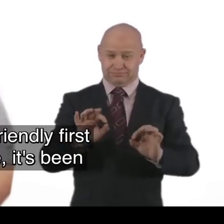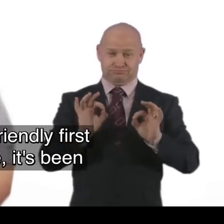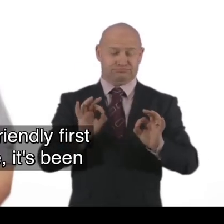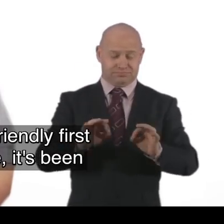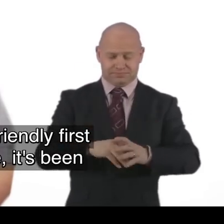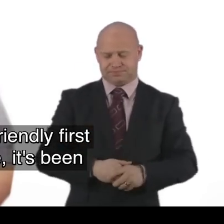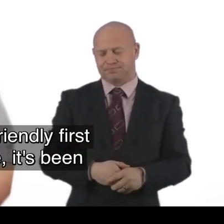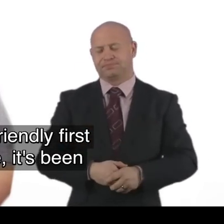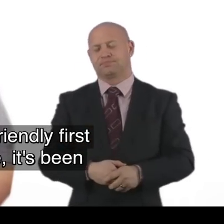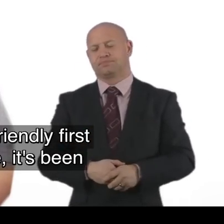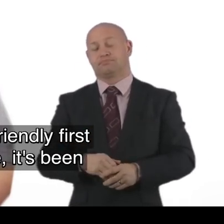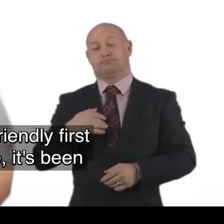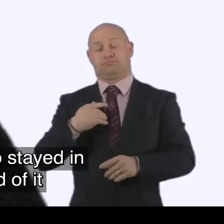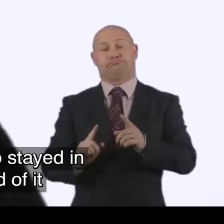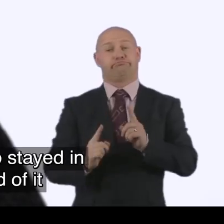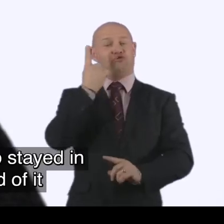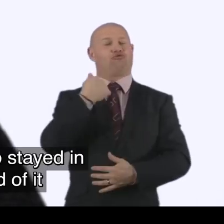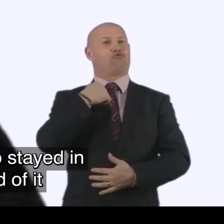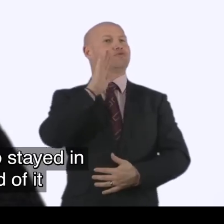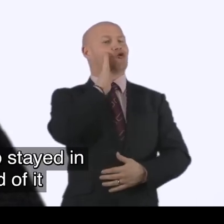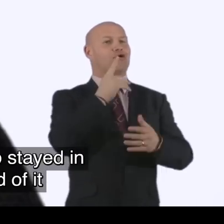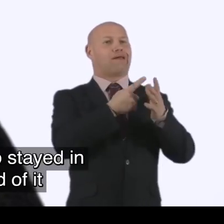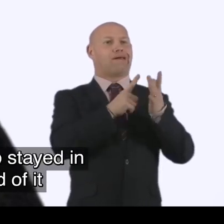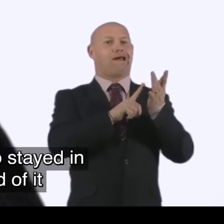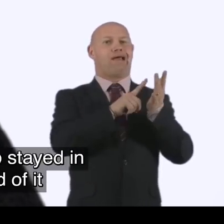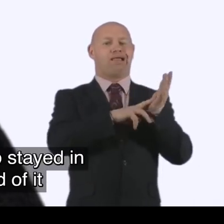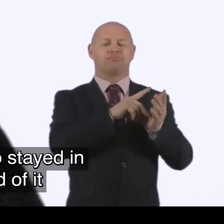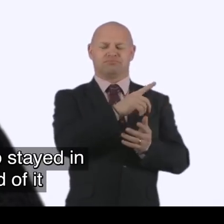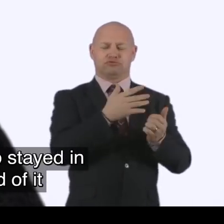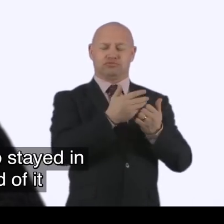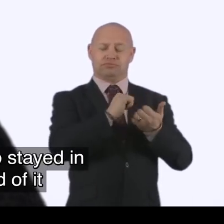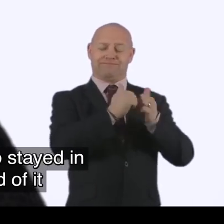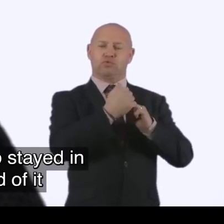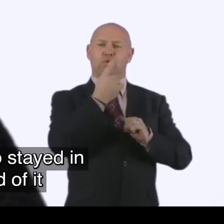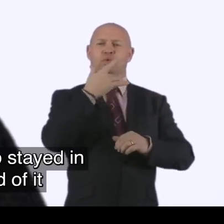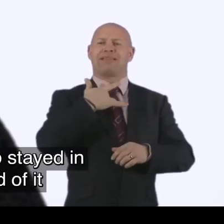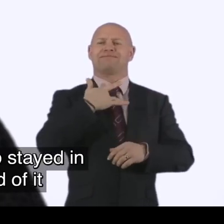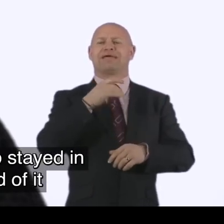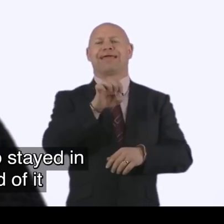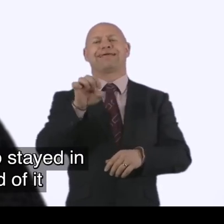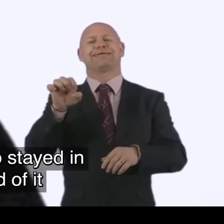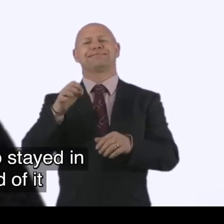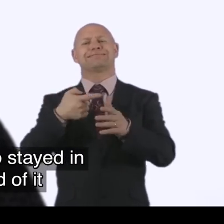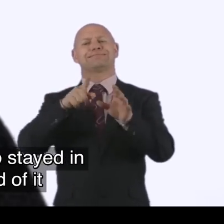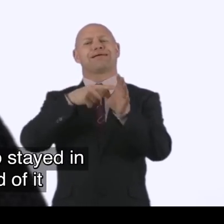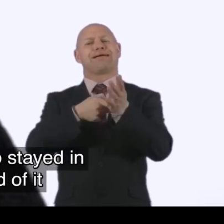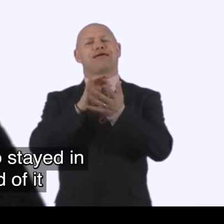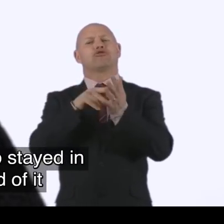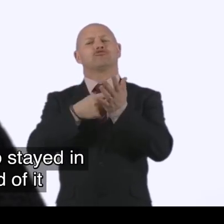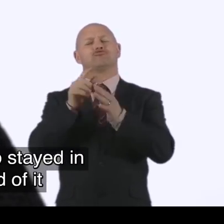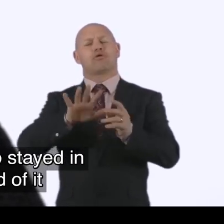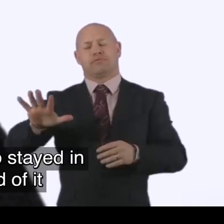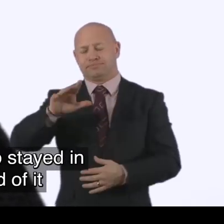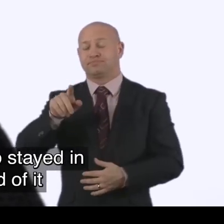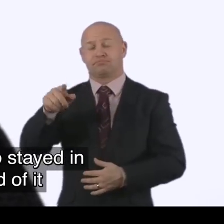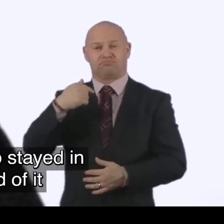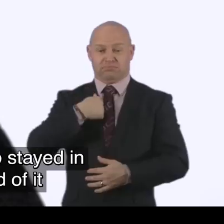It has been ever since. It's been very good. Well. I first heard about AILN from. Like a lady that stayed in East Ayrshire. And